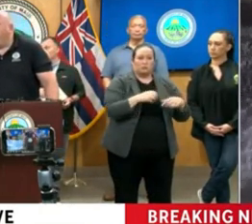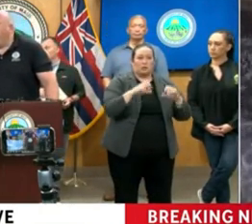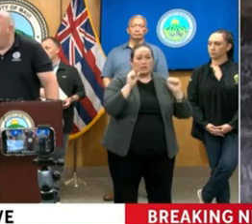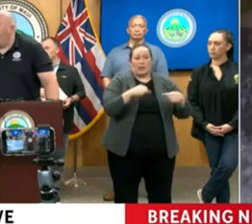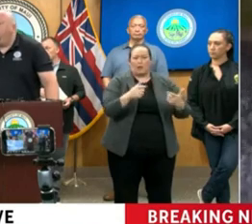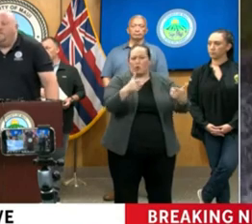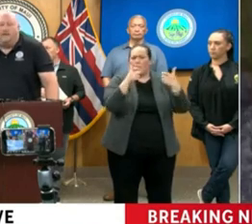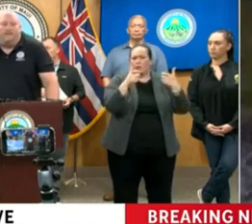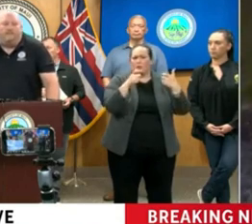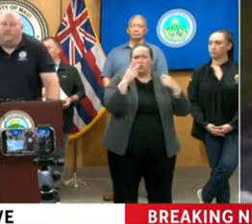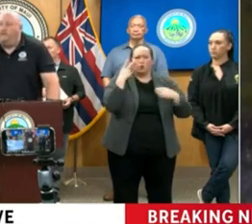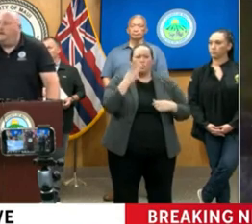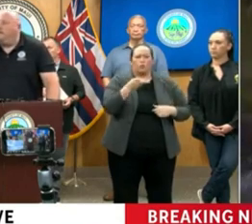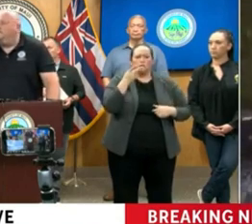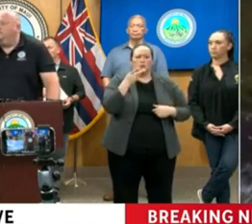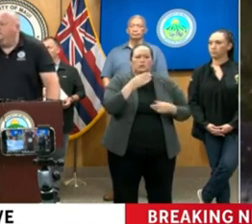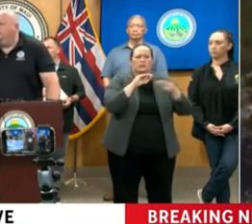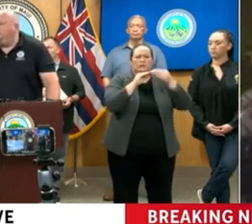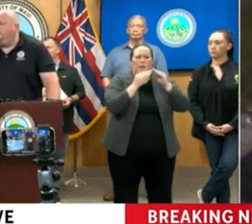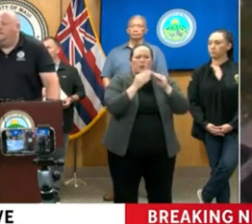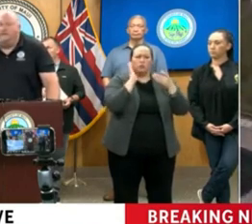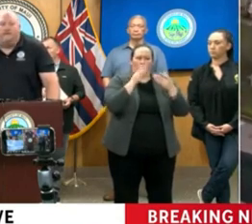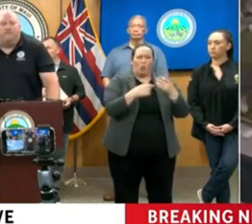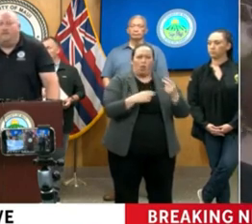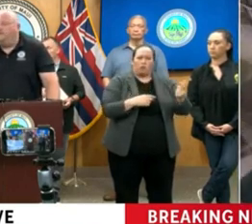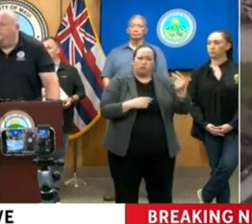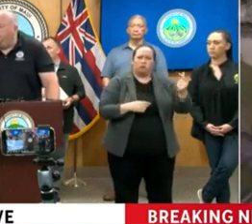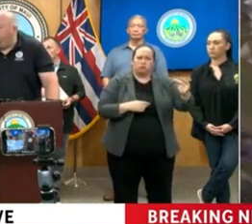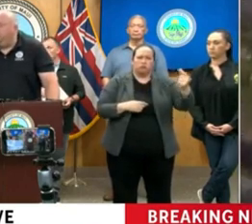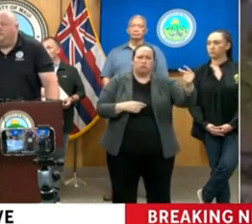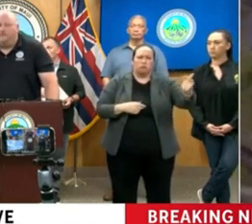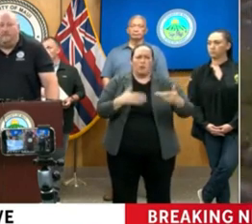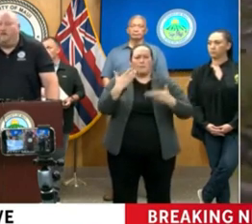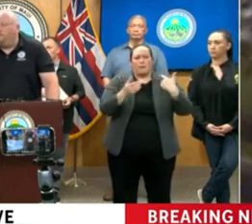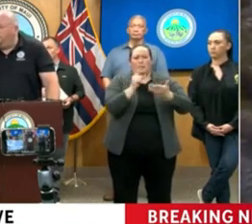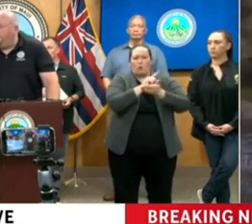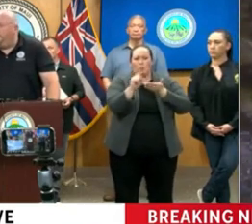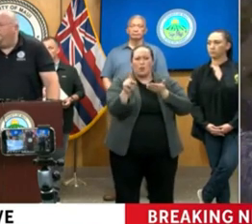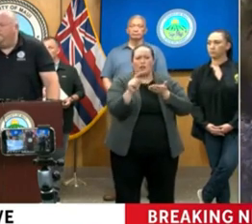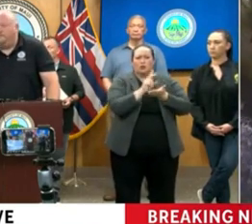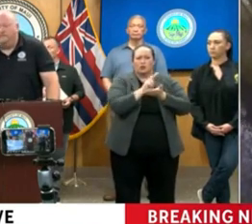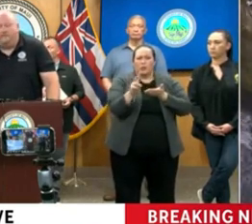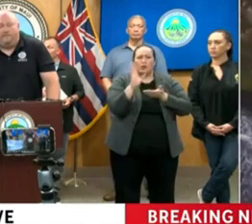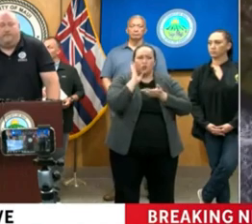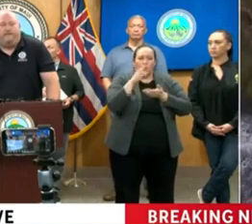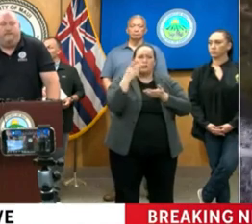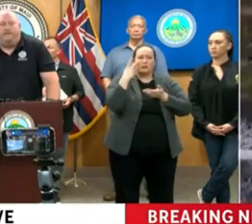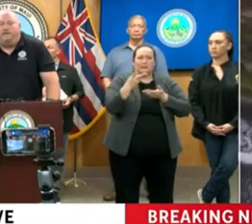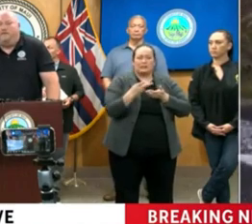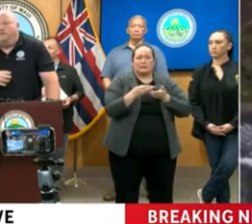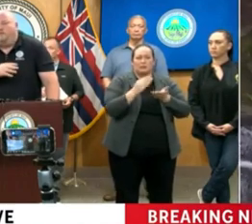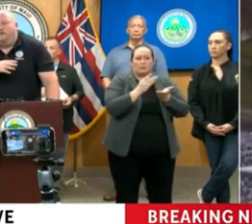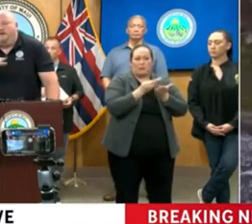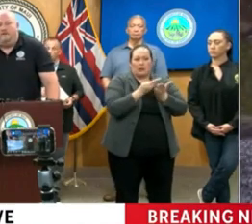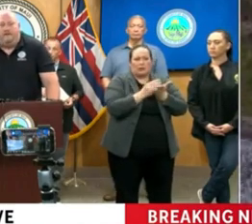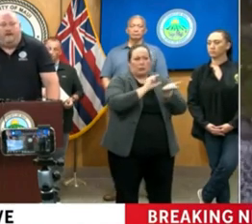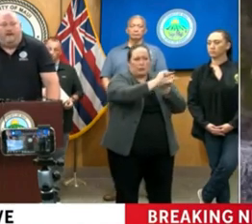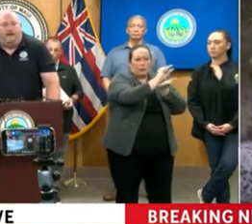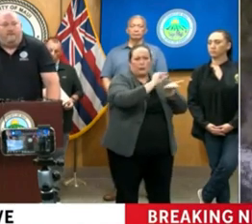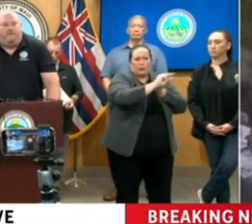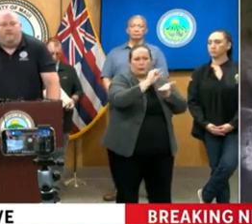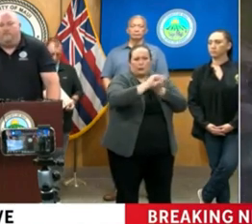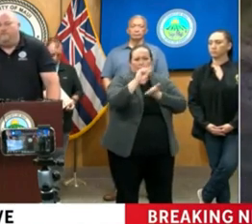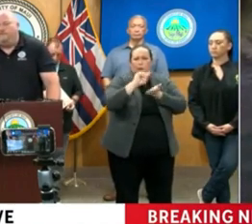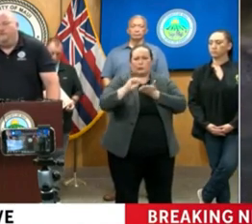quickly, and you'll see numbers come up. They'll start happening pretty quickly. Probably over the next week, you'll see dollars going out on the street pretty quickly. We'll bring in